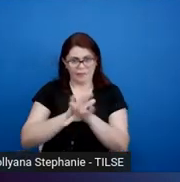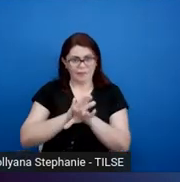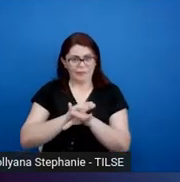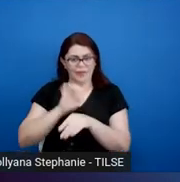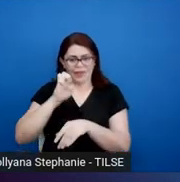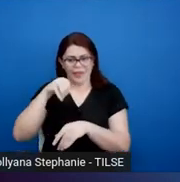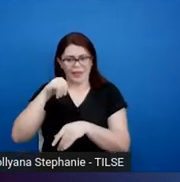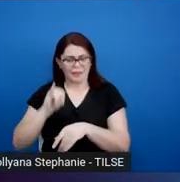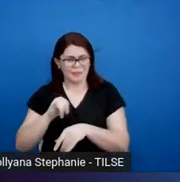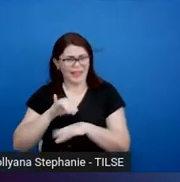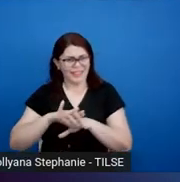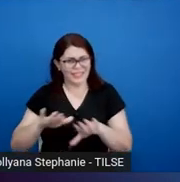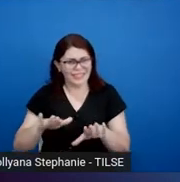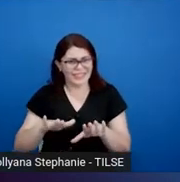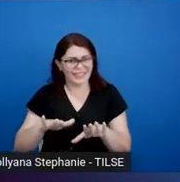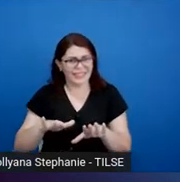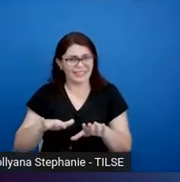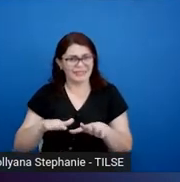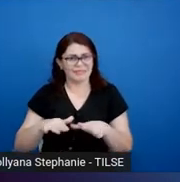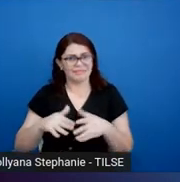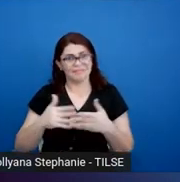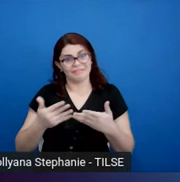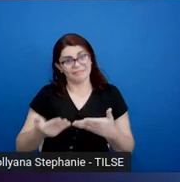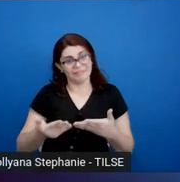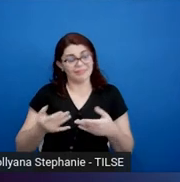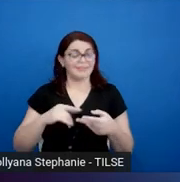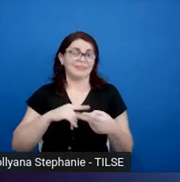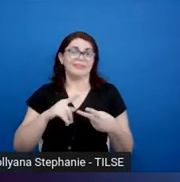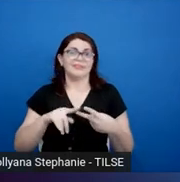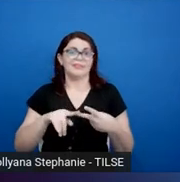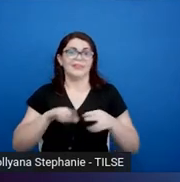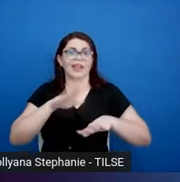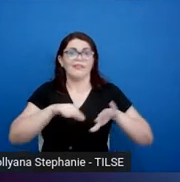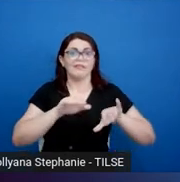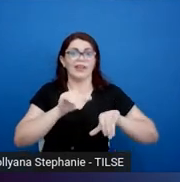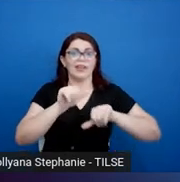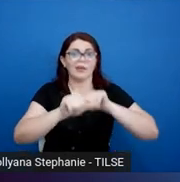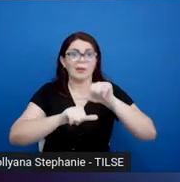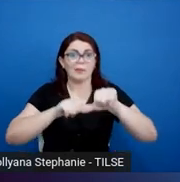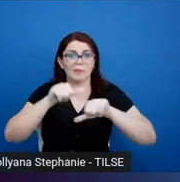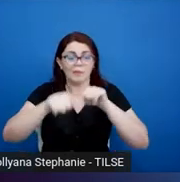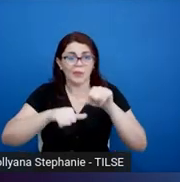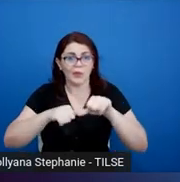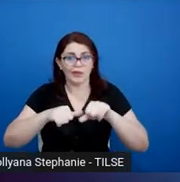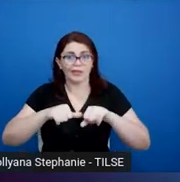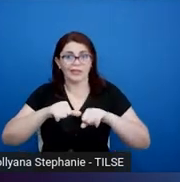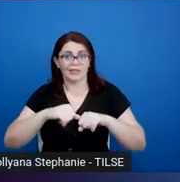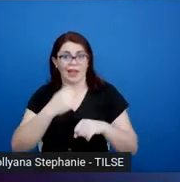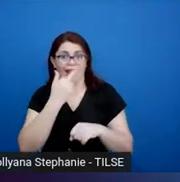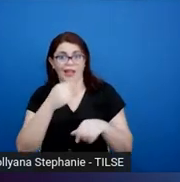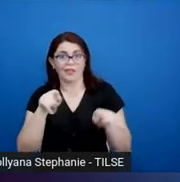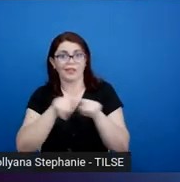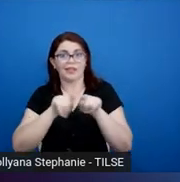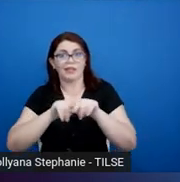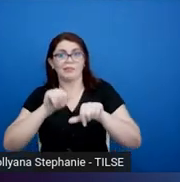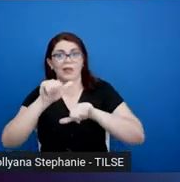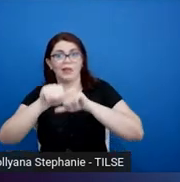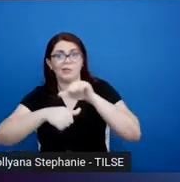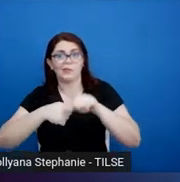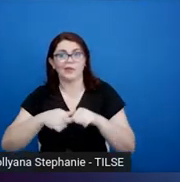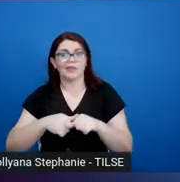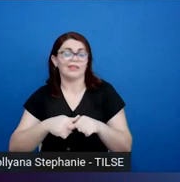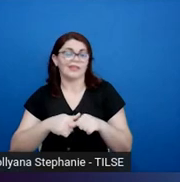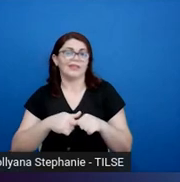that way. We can conceive of EMI as being changing language and also changing instruction, so, taking a different